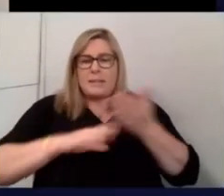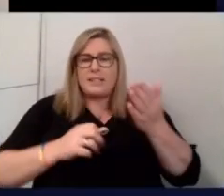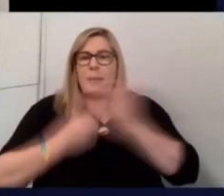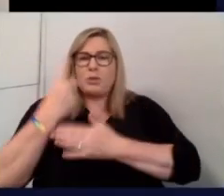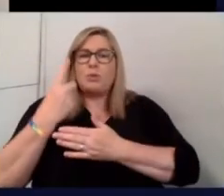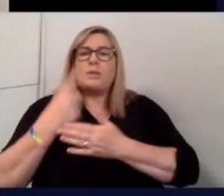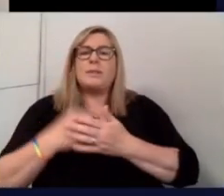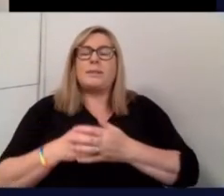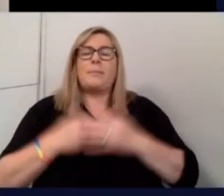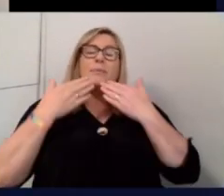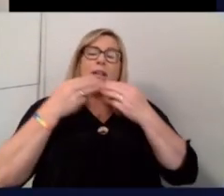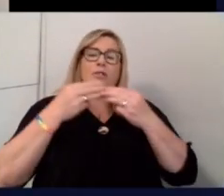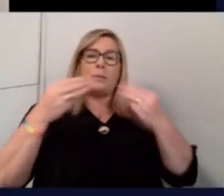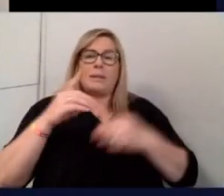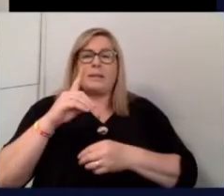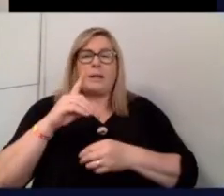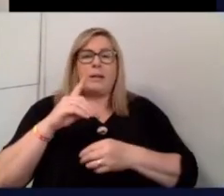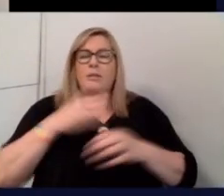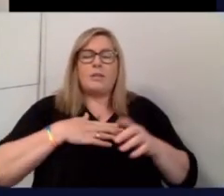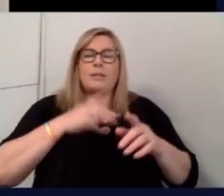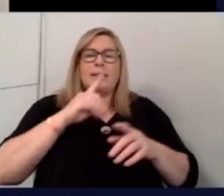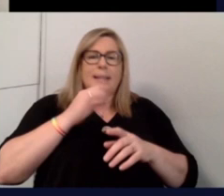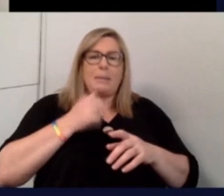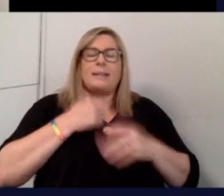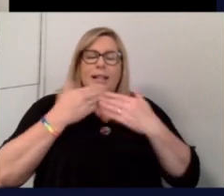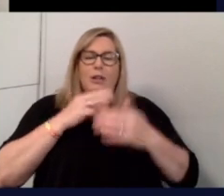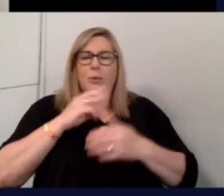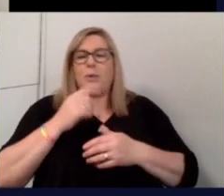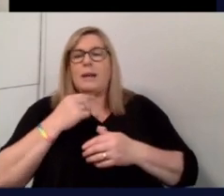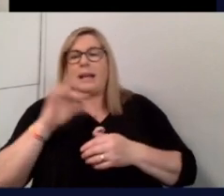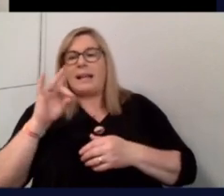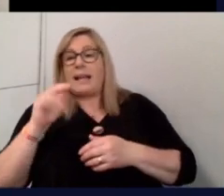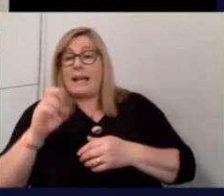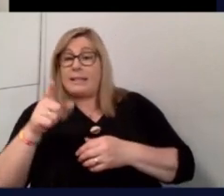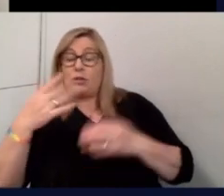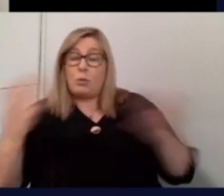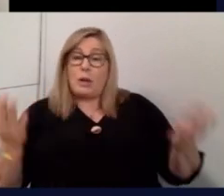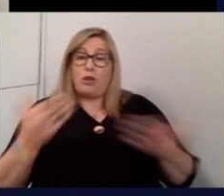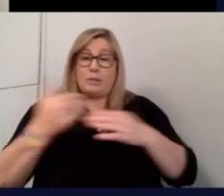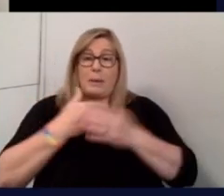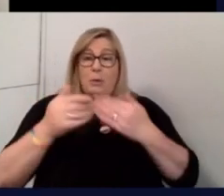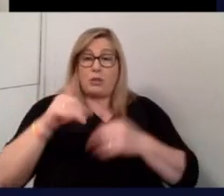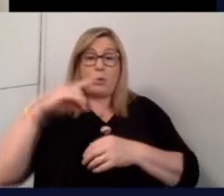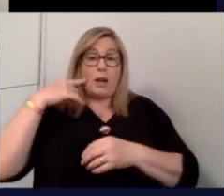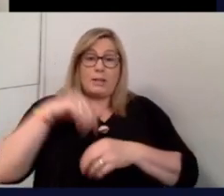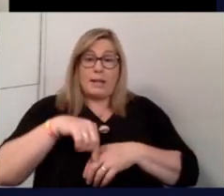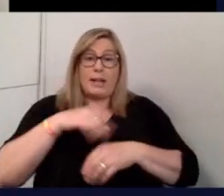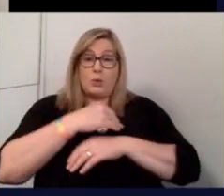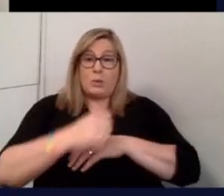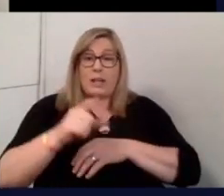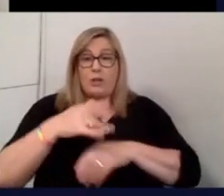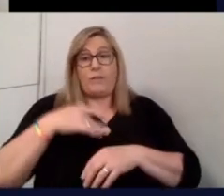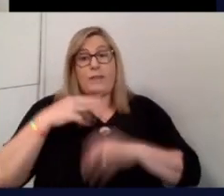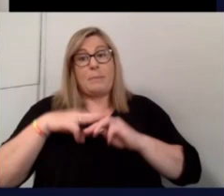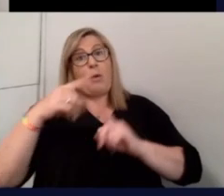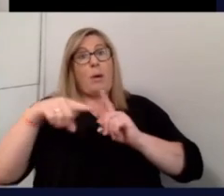Okay. Thank you so much. Deepa, sorry. Thank you so much, Deepa. Kate, briefly, are you encouraged by what you've heard here today? Does it make you feel more optimistic